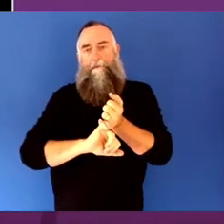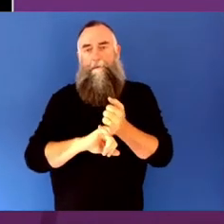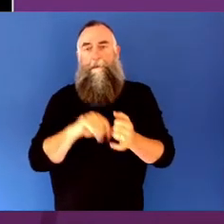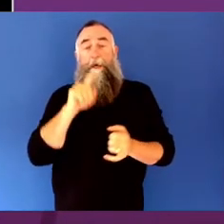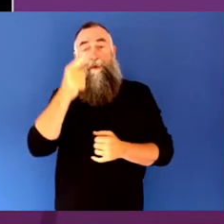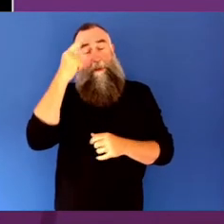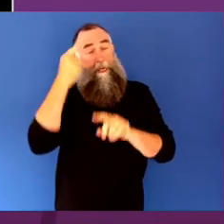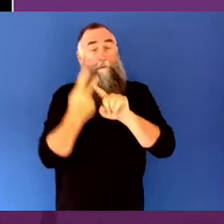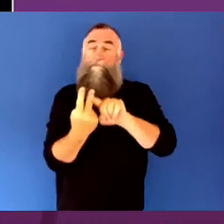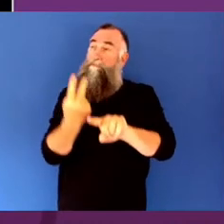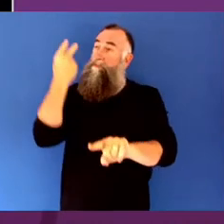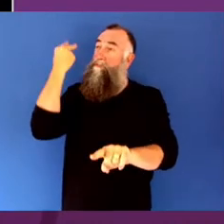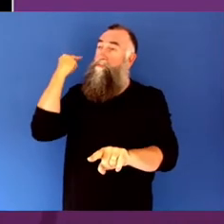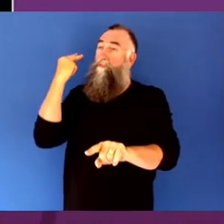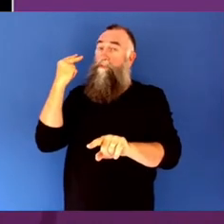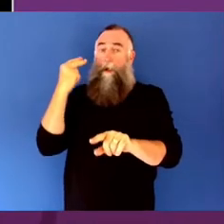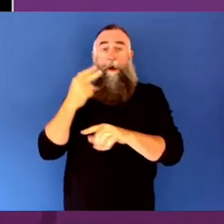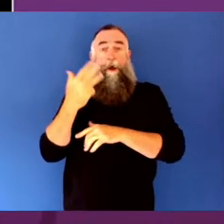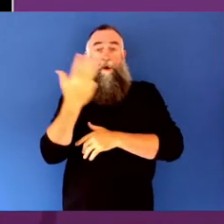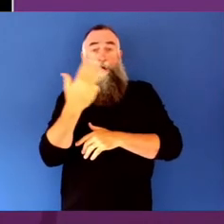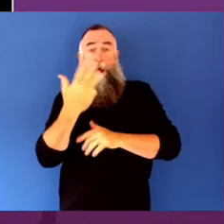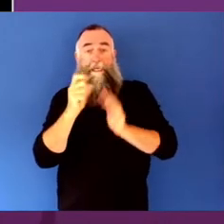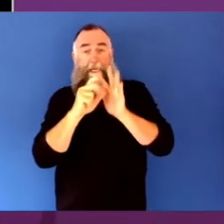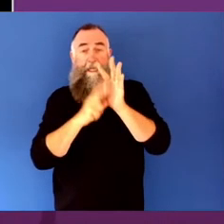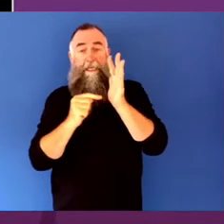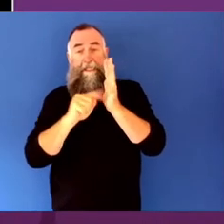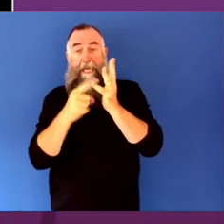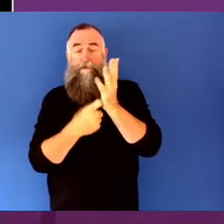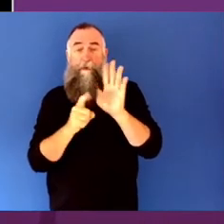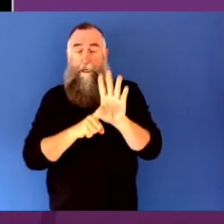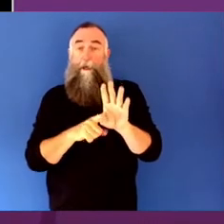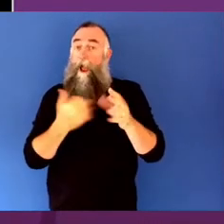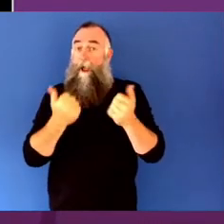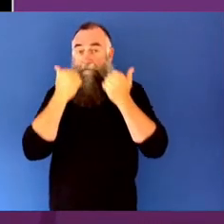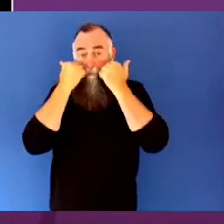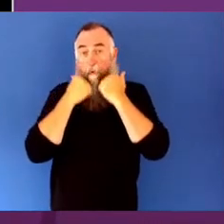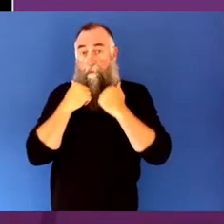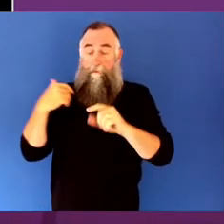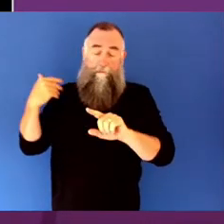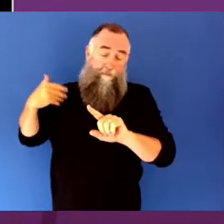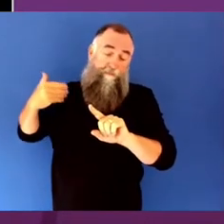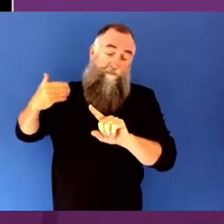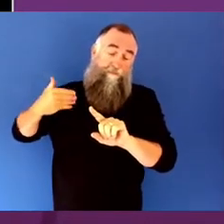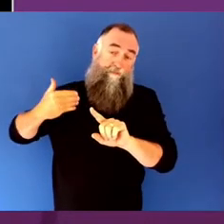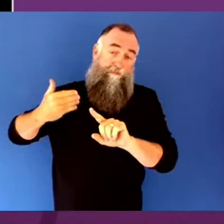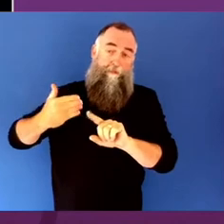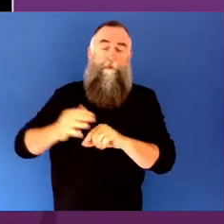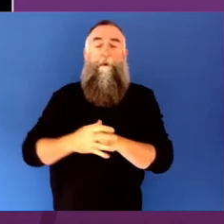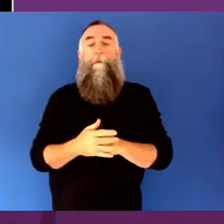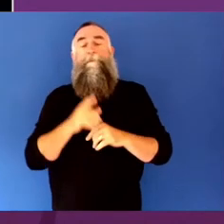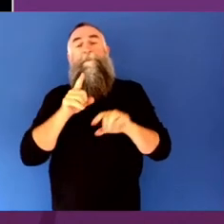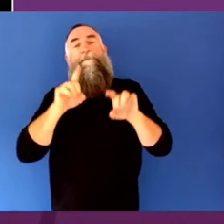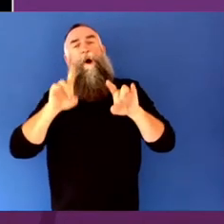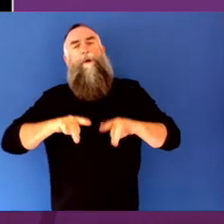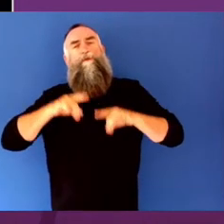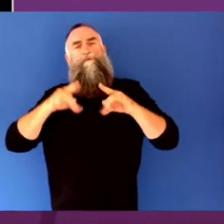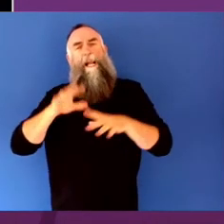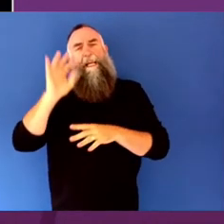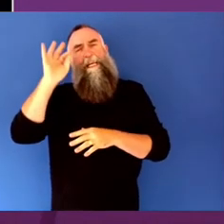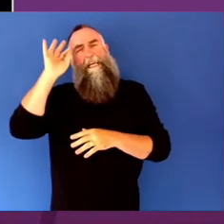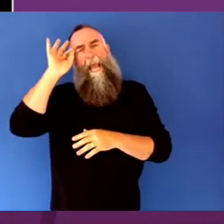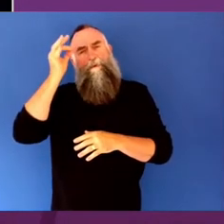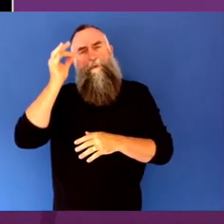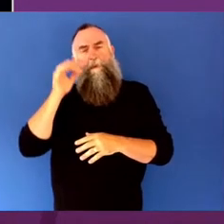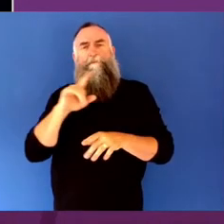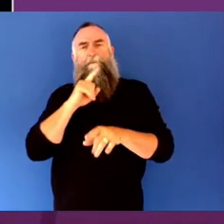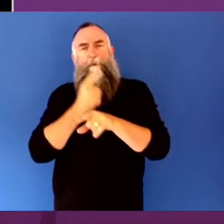on that topic. It's also interesting that in the Australia Council's National Arts Participation Survey,